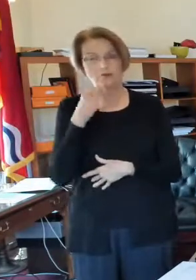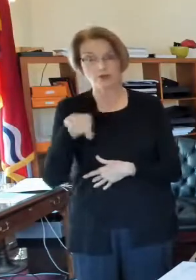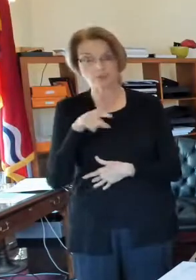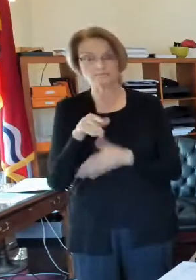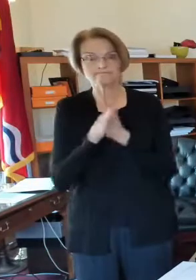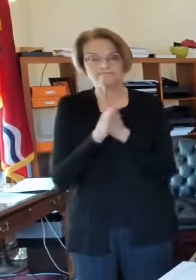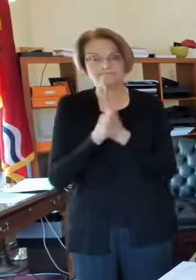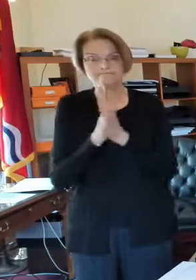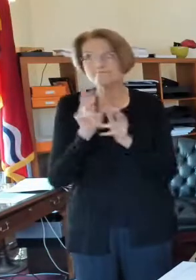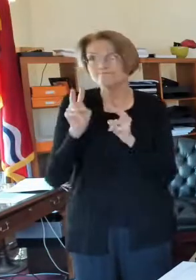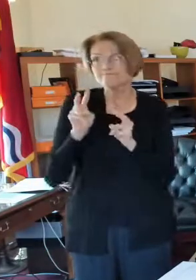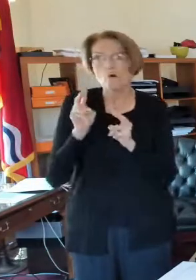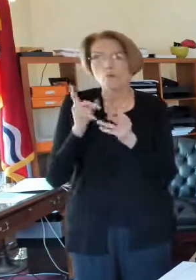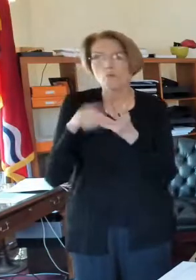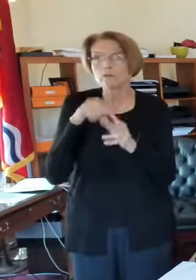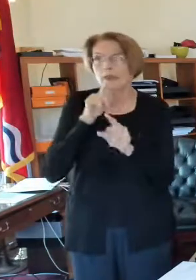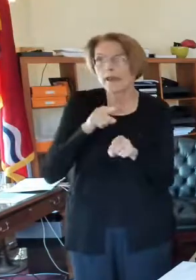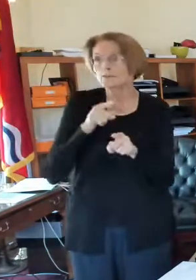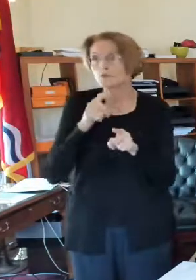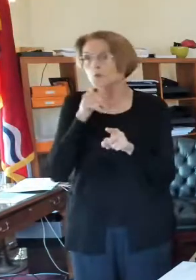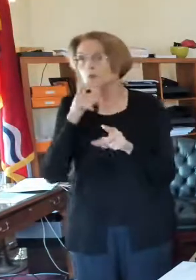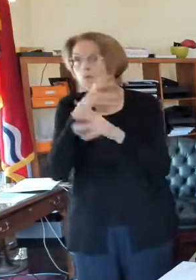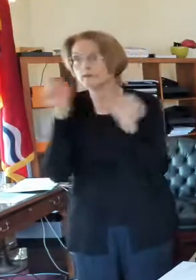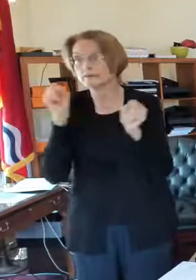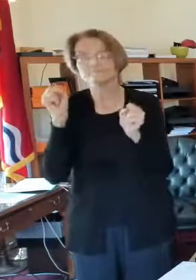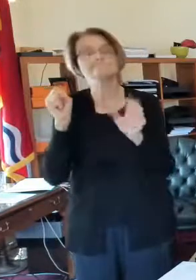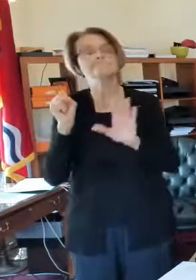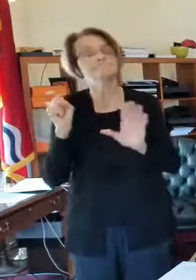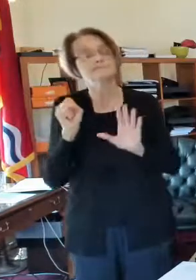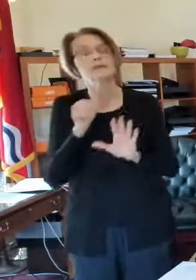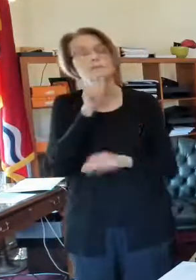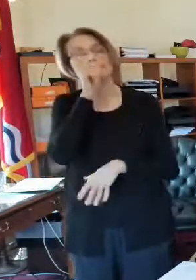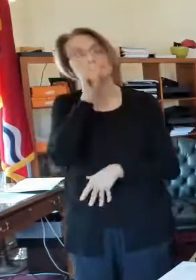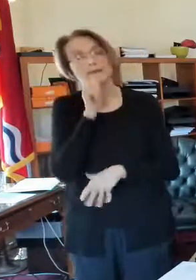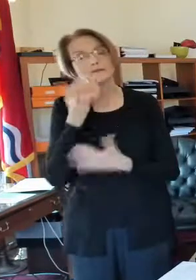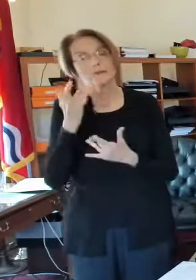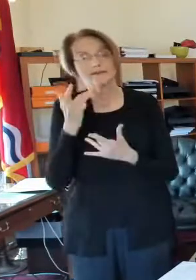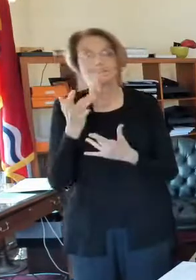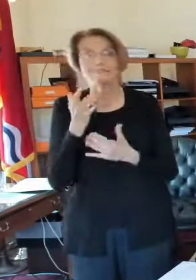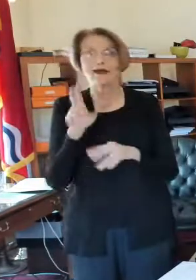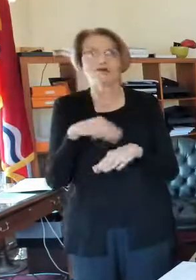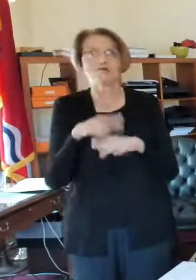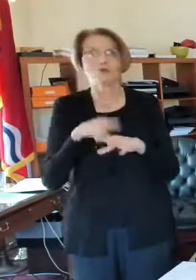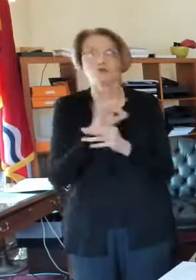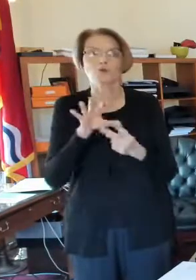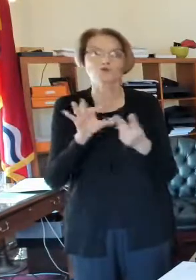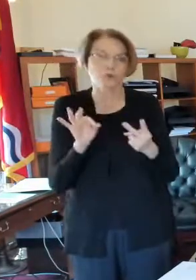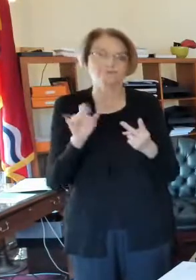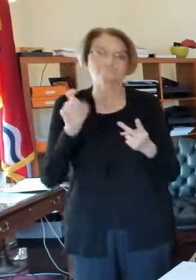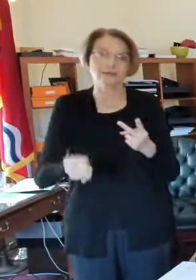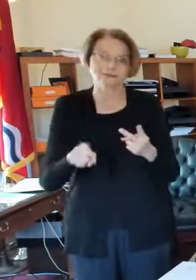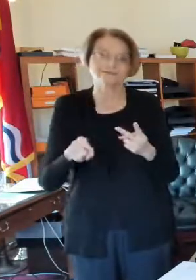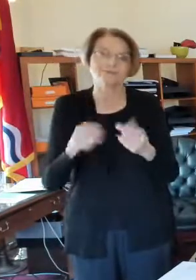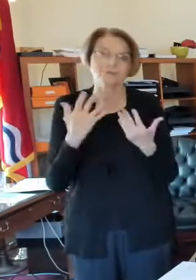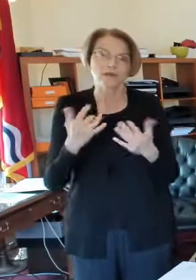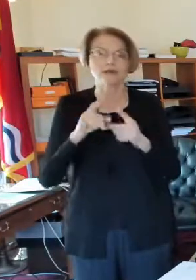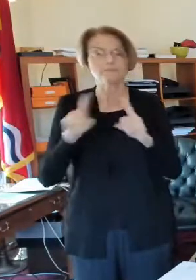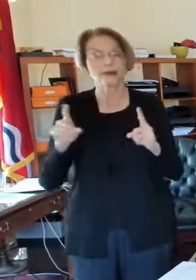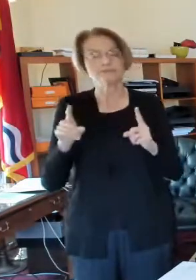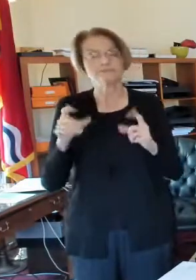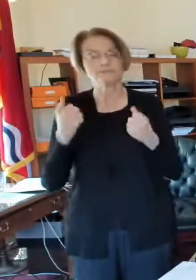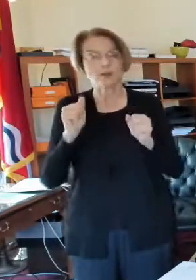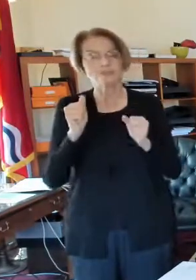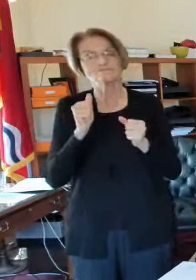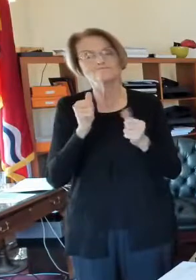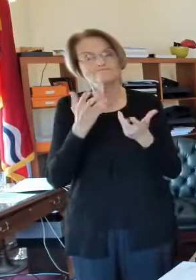to know the answer, we've got to be patient and wait. We don't have any choice, of course, but just trying to say, be patient.